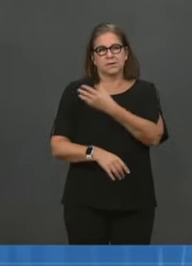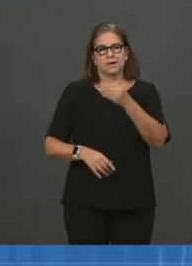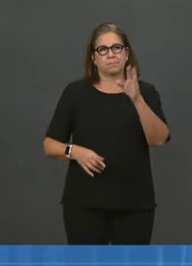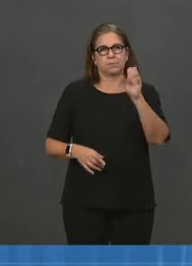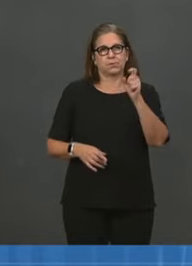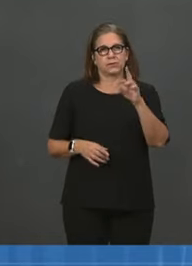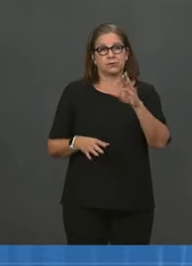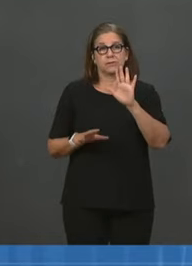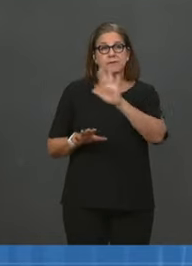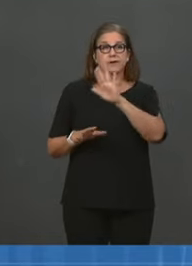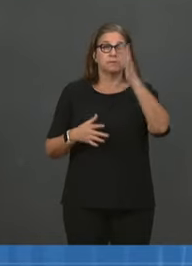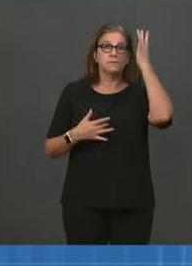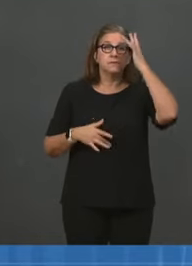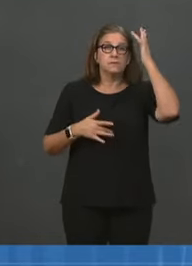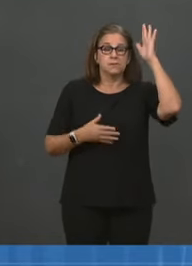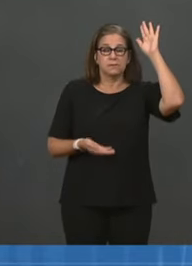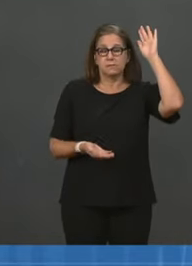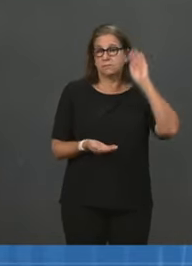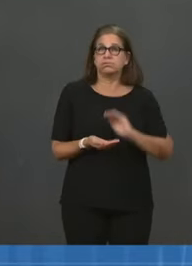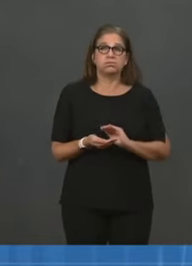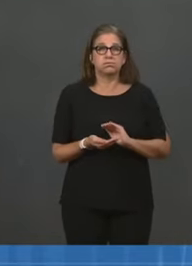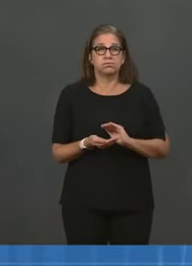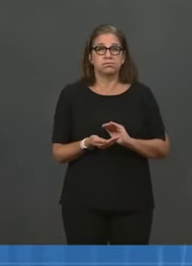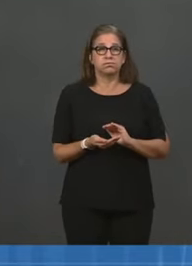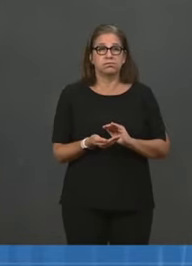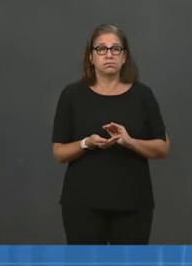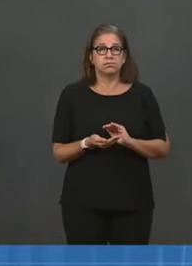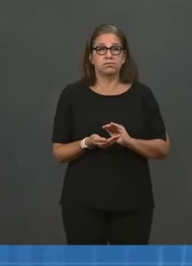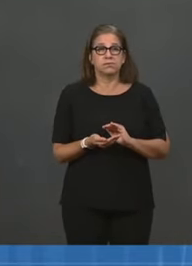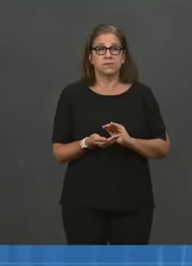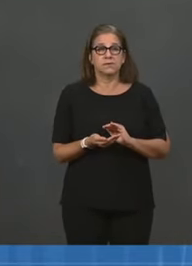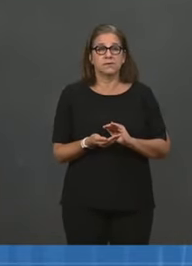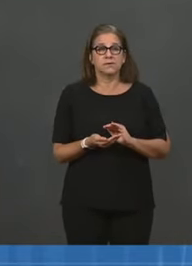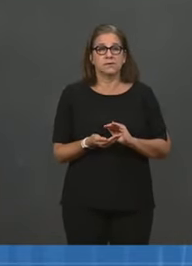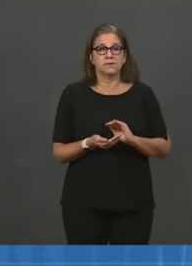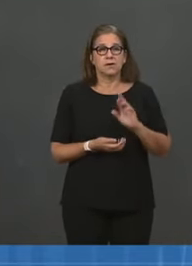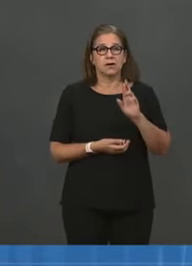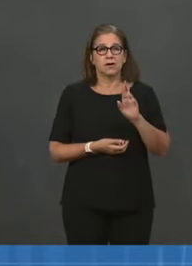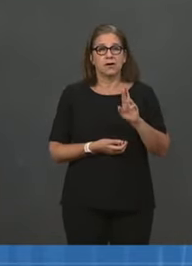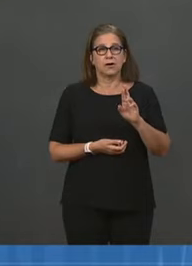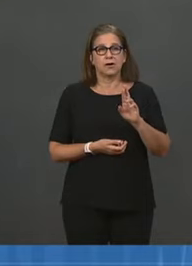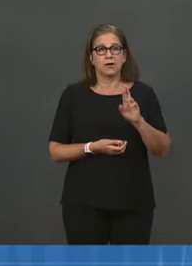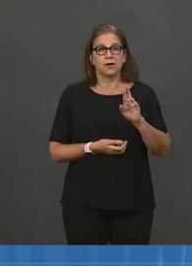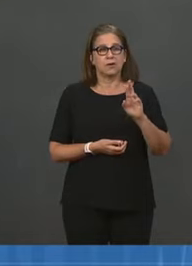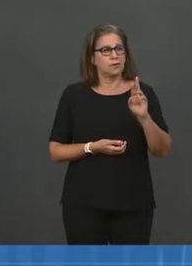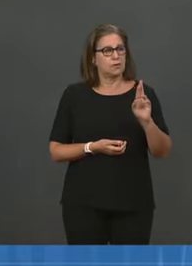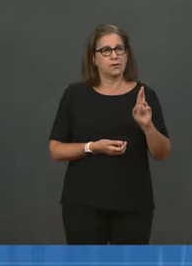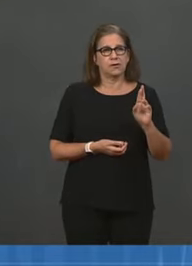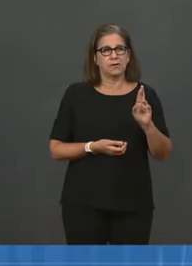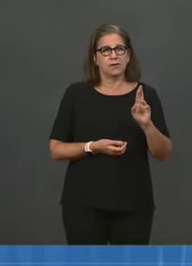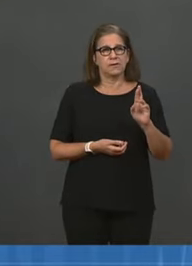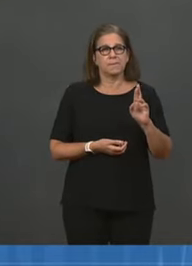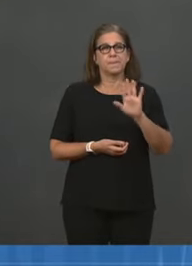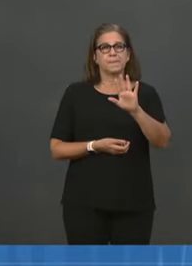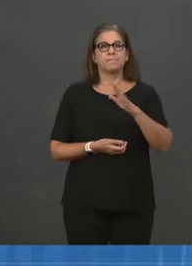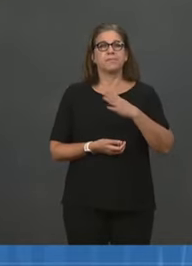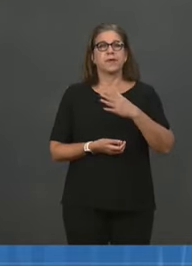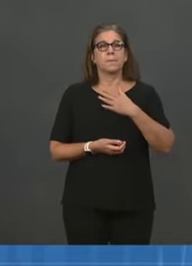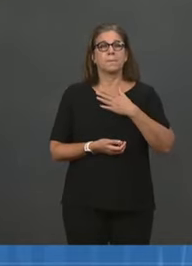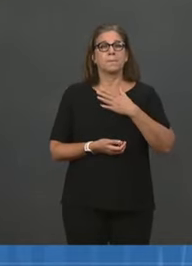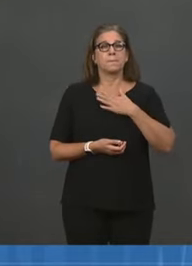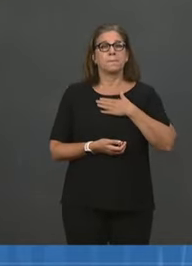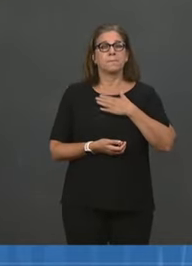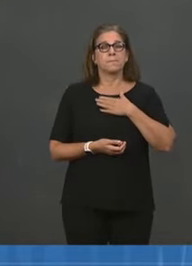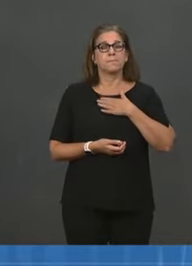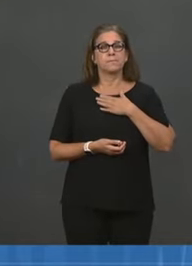R ought, or namely the transmissibility from one person to any of a number of other people. It has gone down